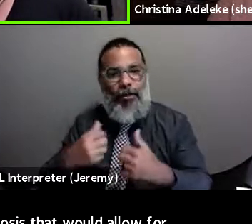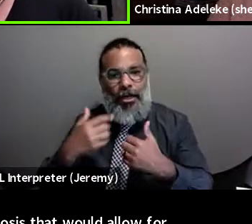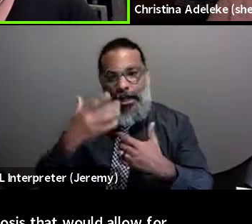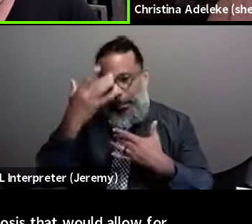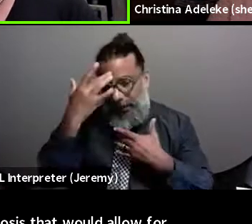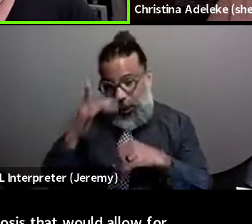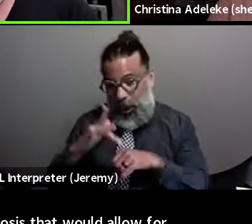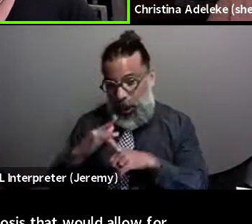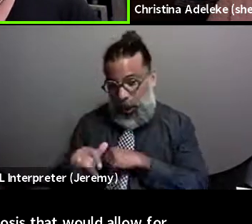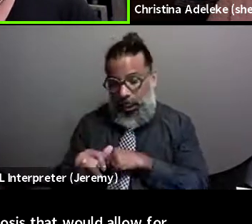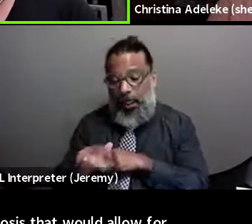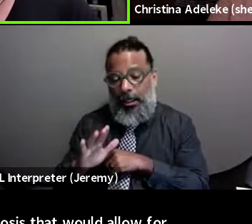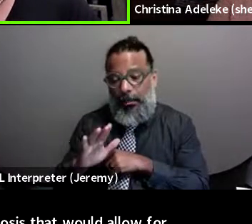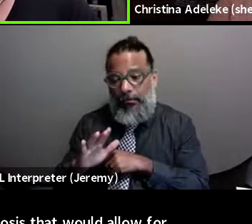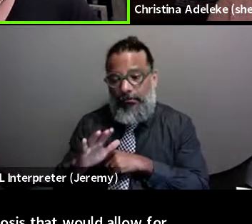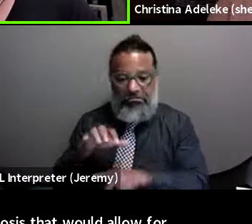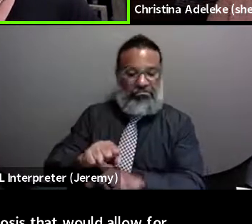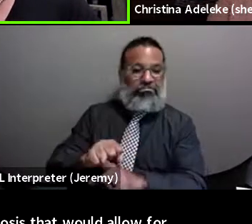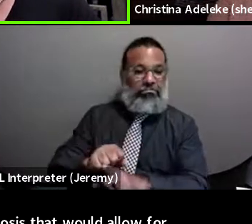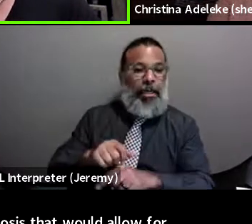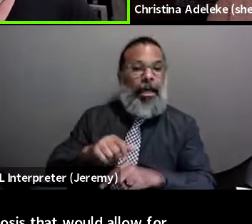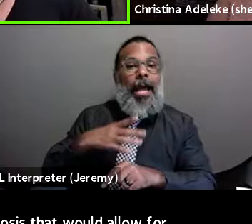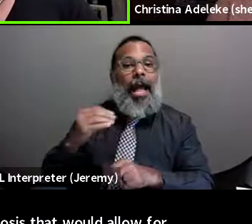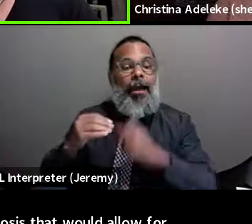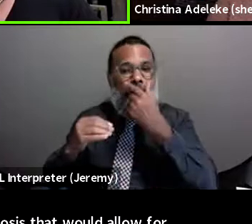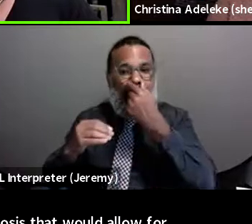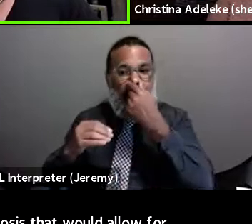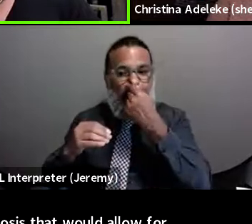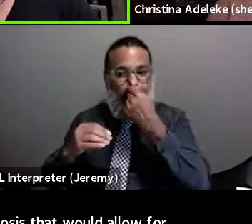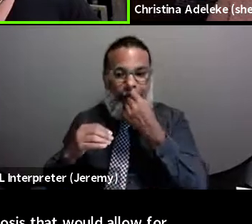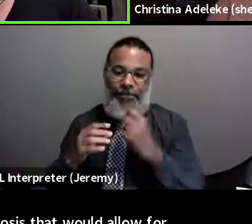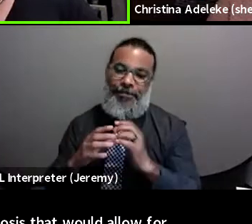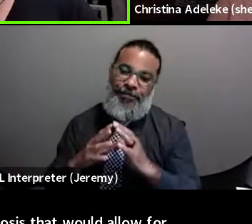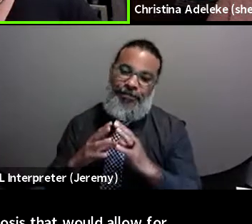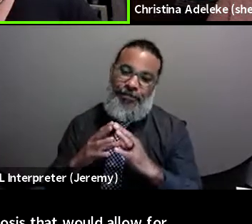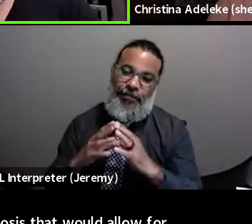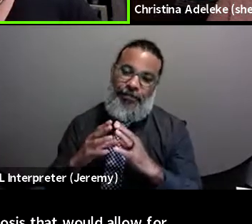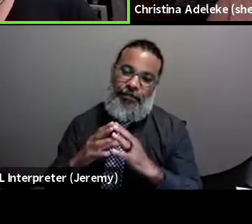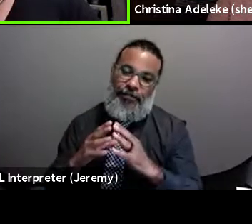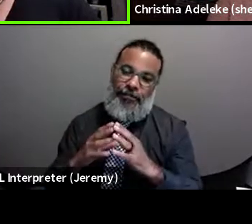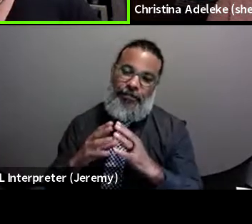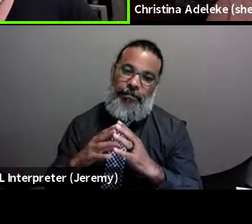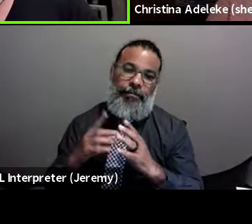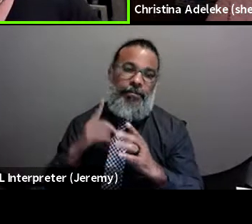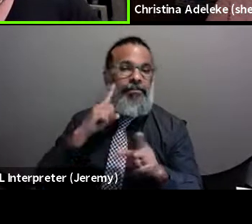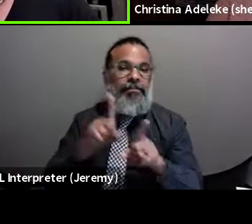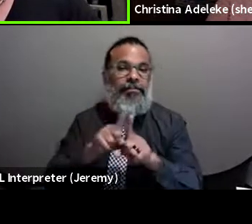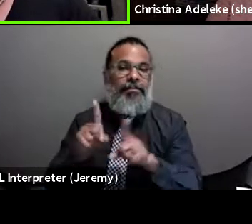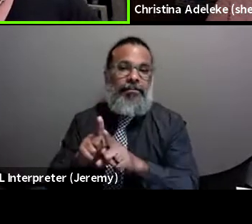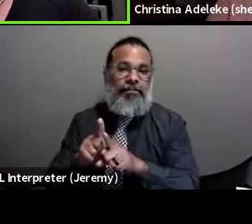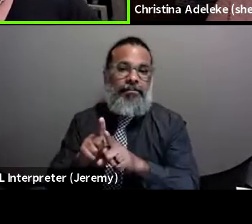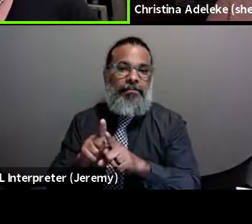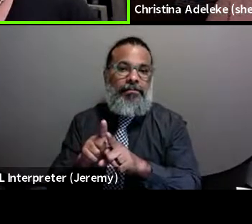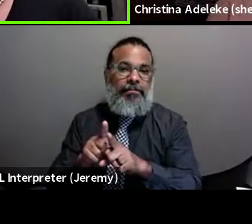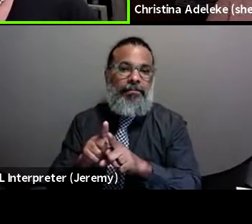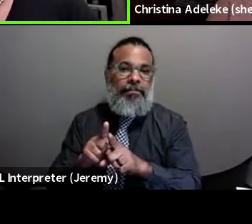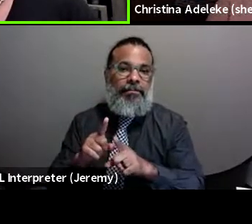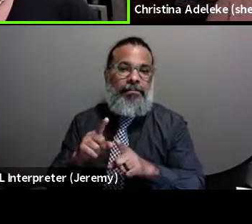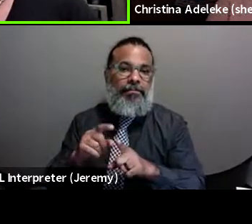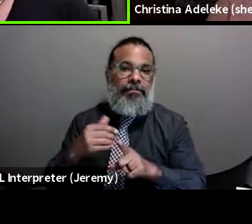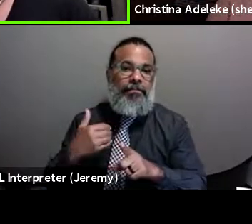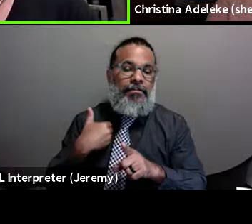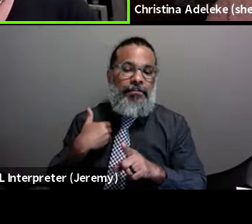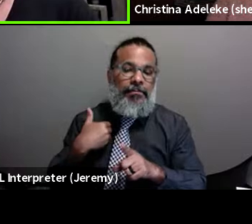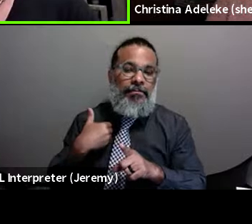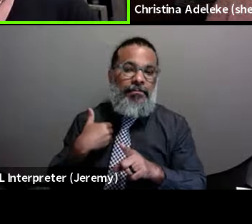early stages. And, you know, I think it's necessary to have tailored services to ensure